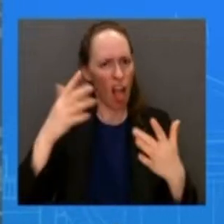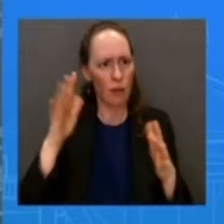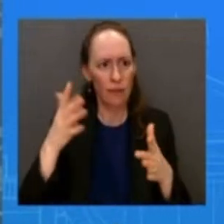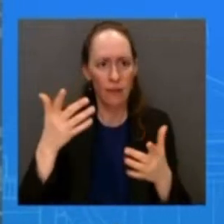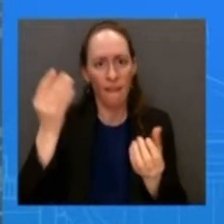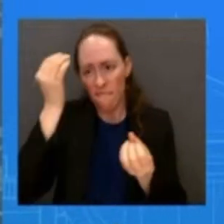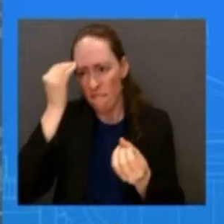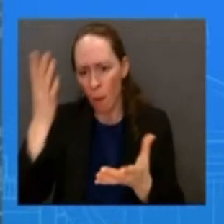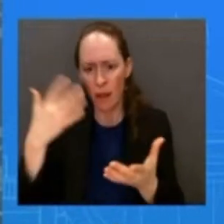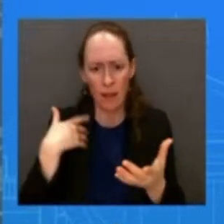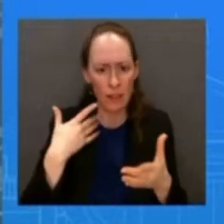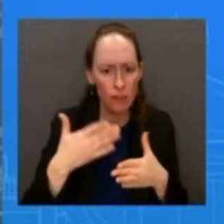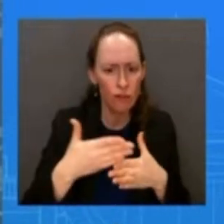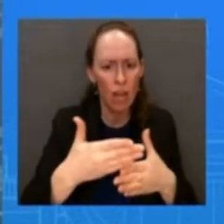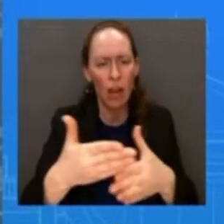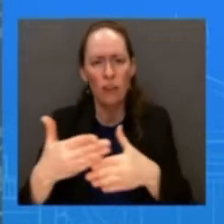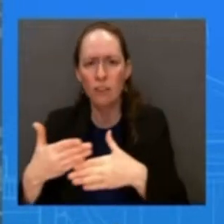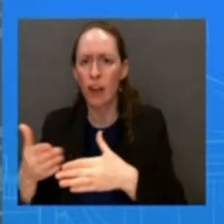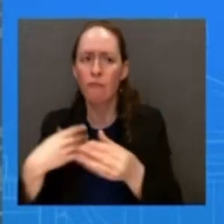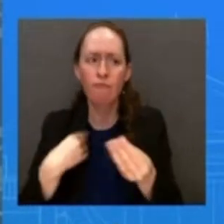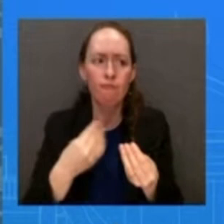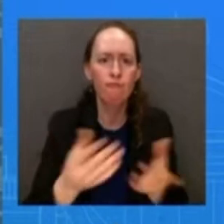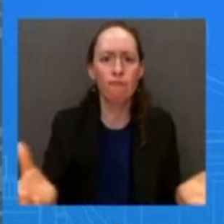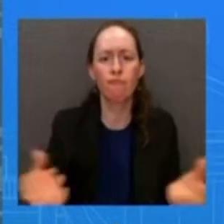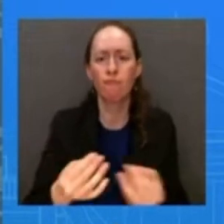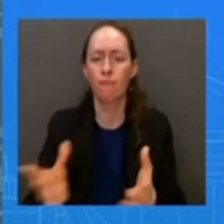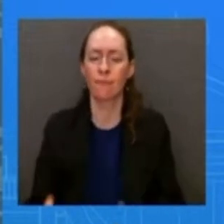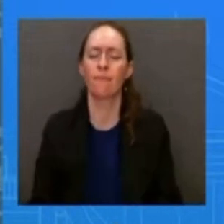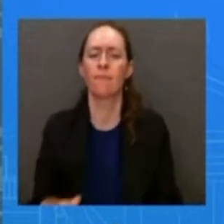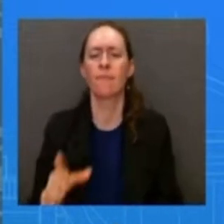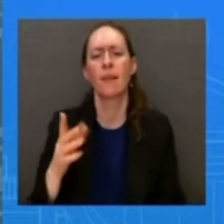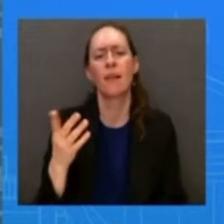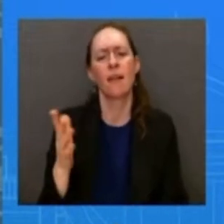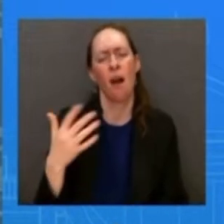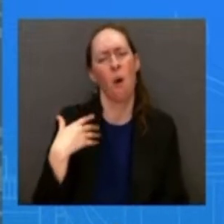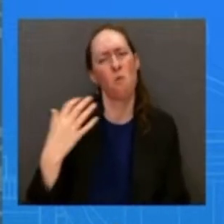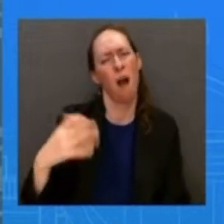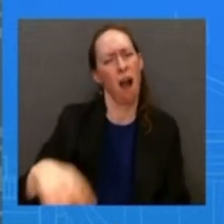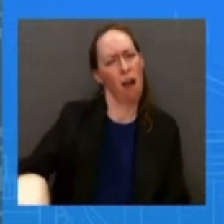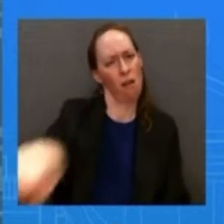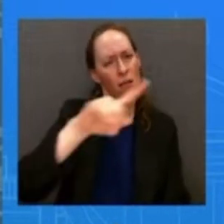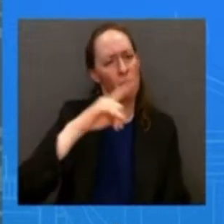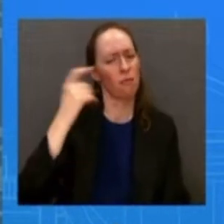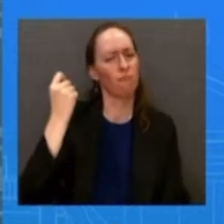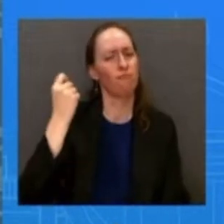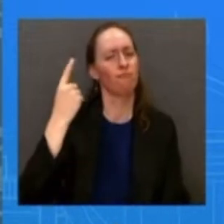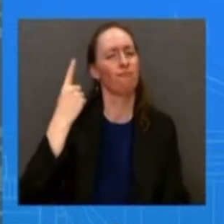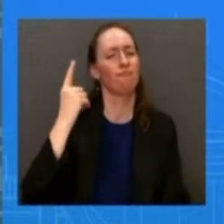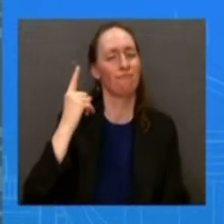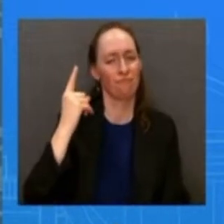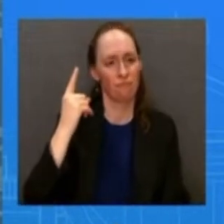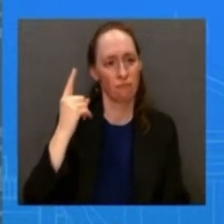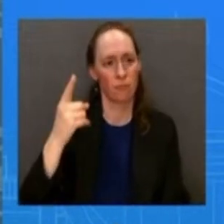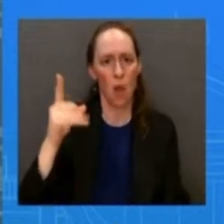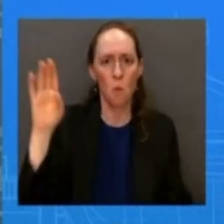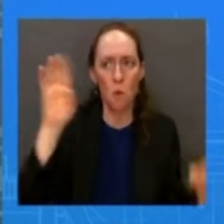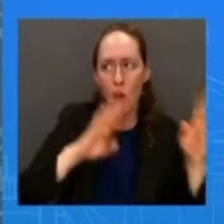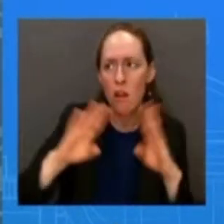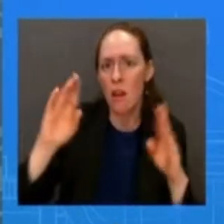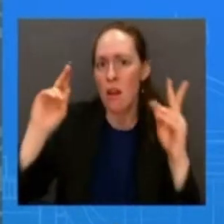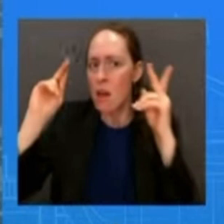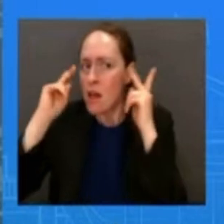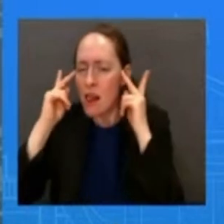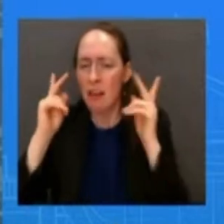sure that the americans american people understand that there's no need to panic the president took this action as i mentioned earlier